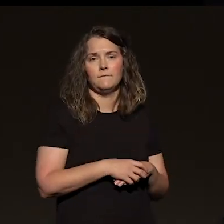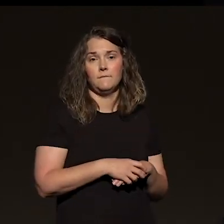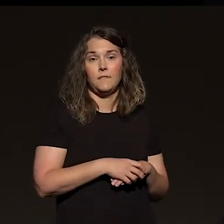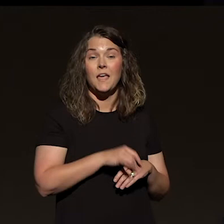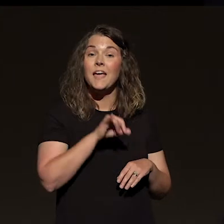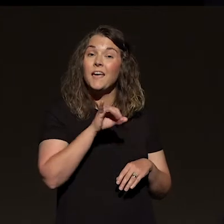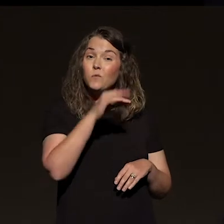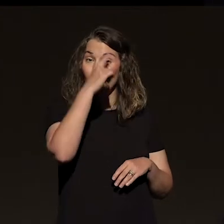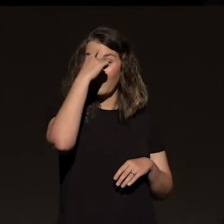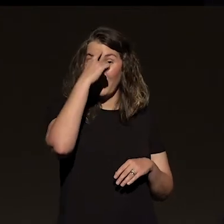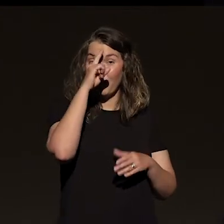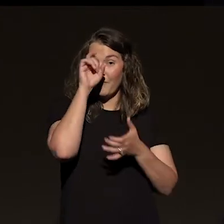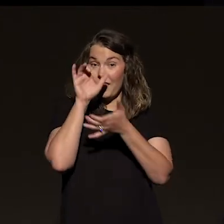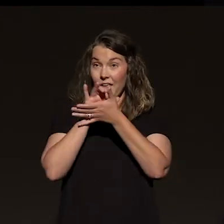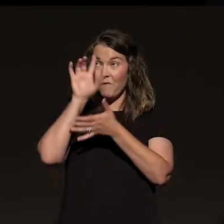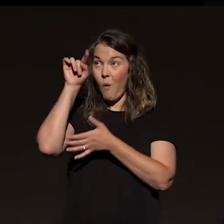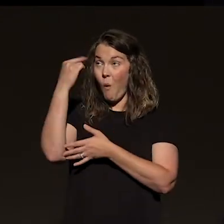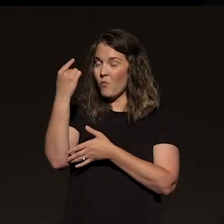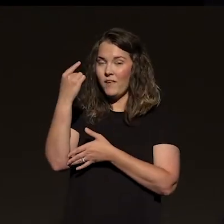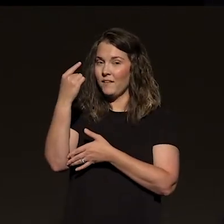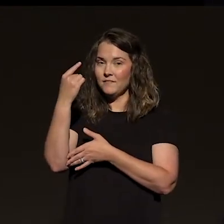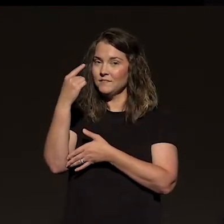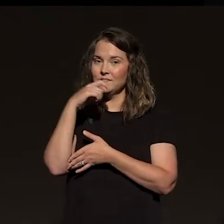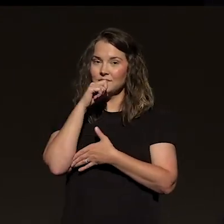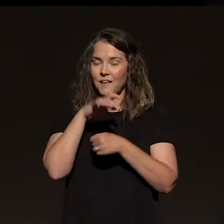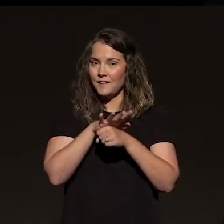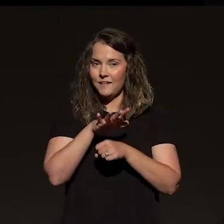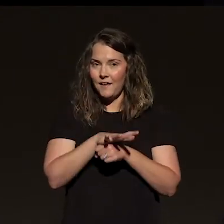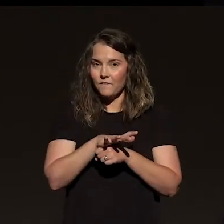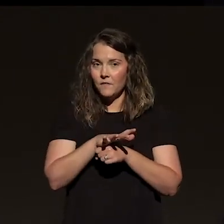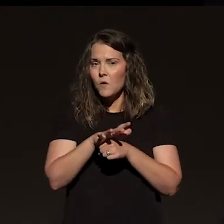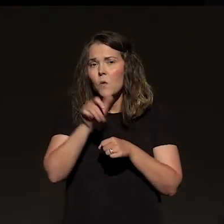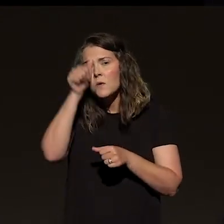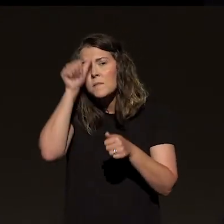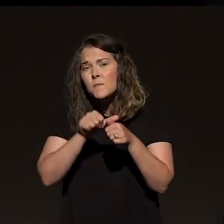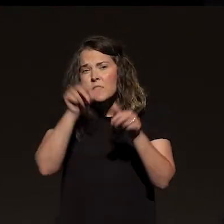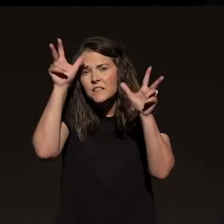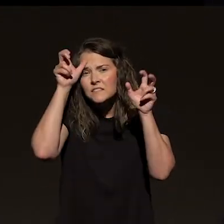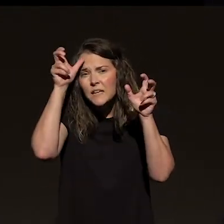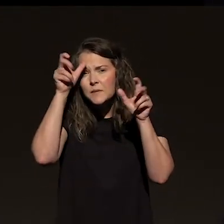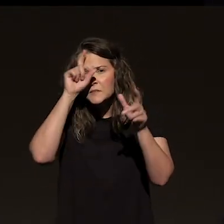God, that's all you got to do. James says in James 2, 19, the demons believe in God.